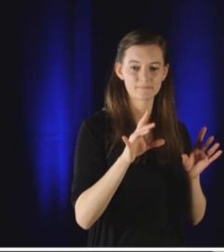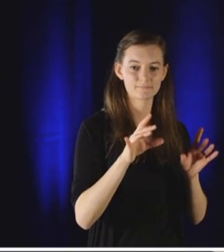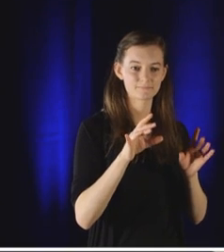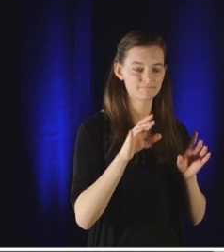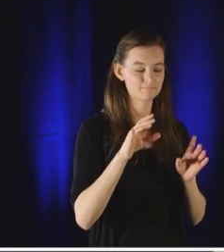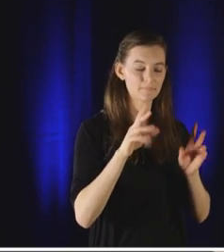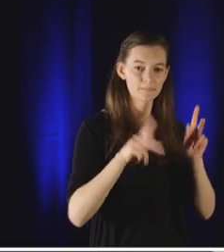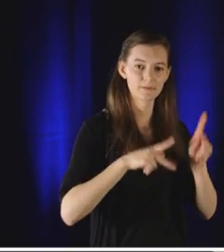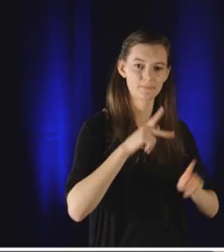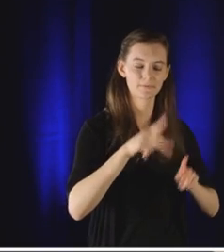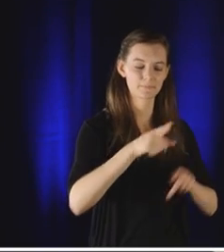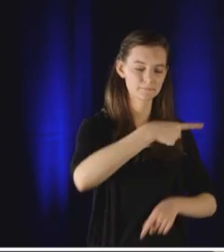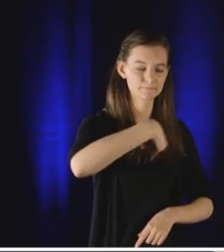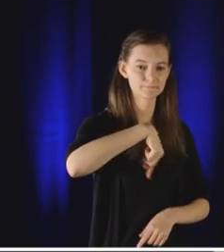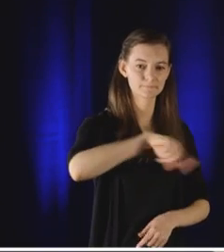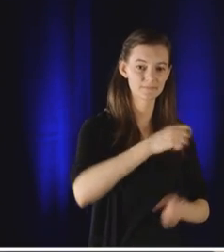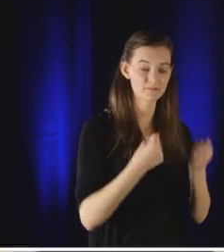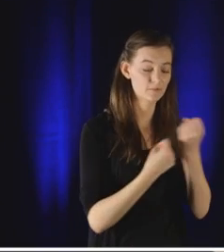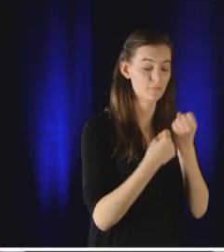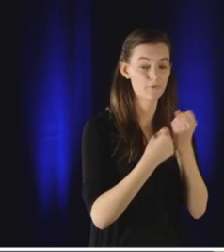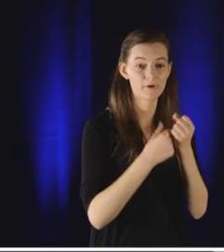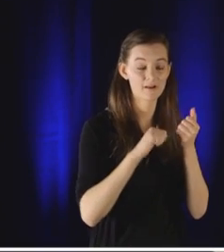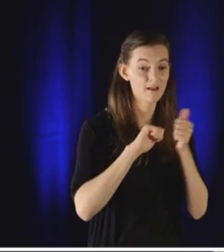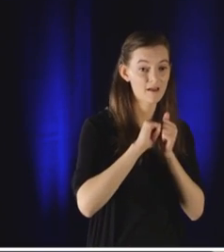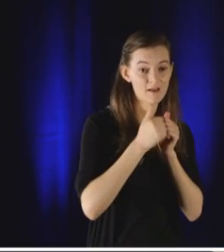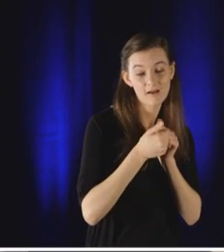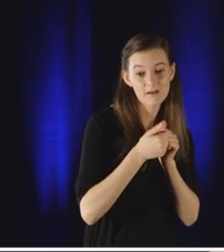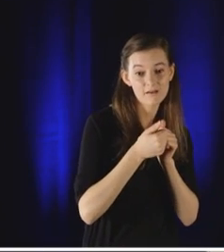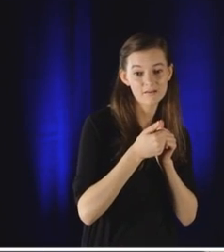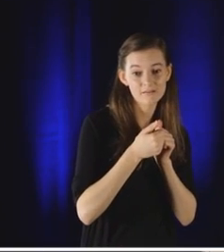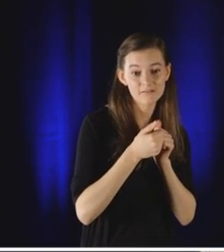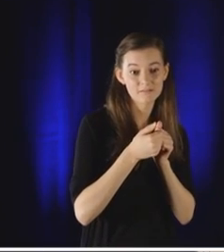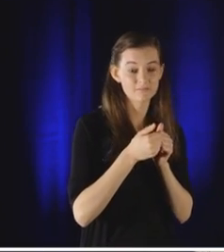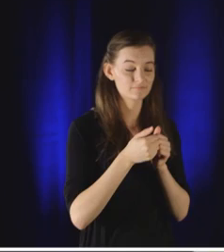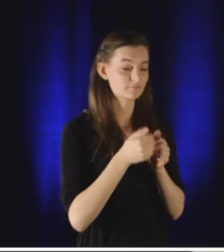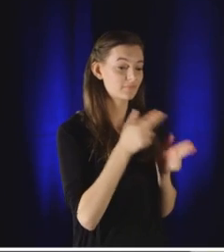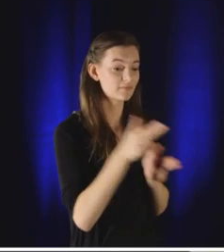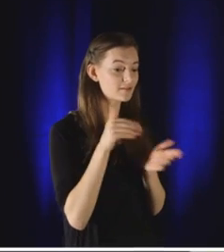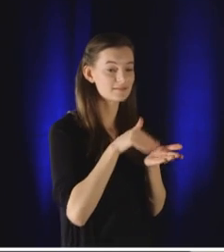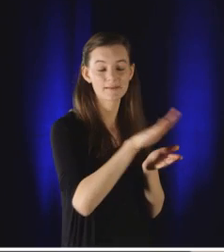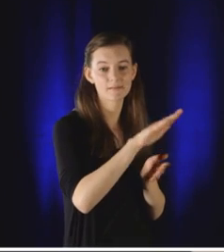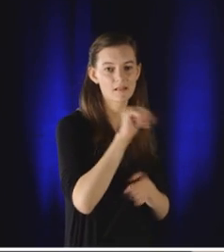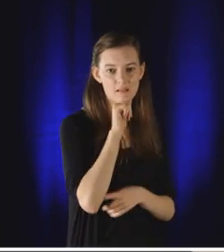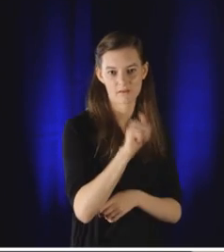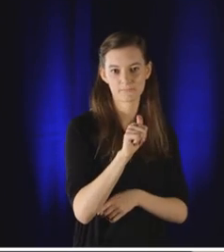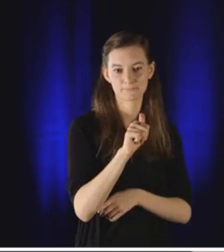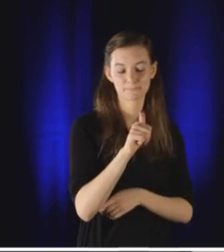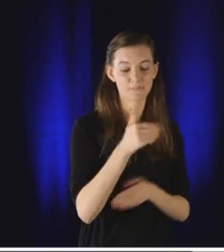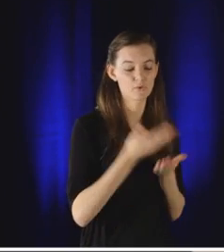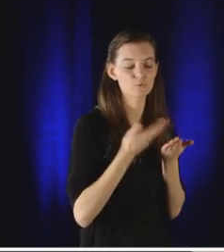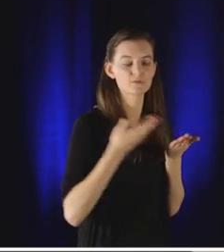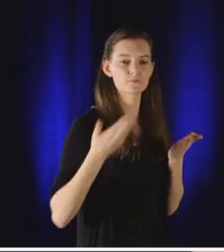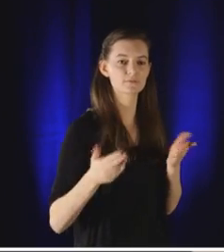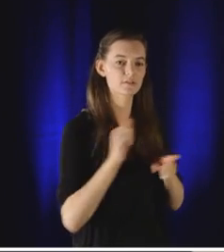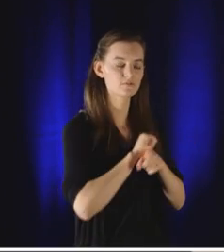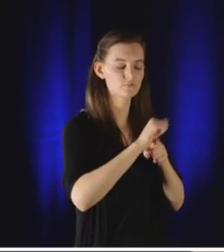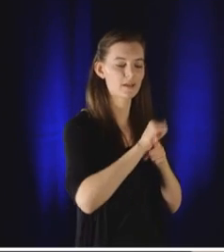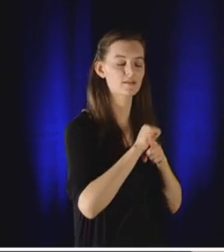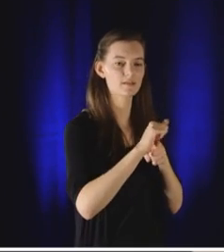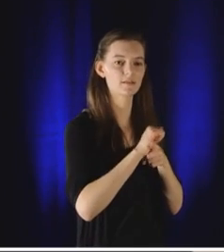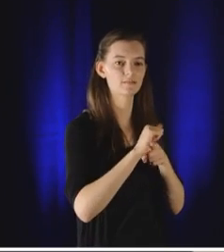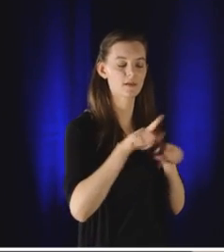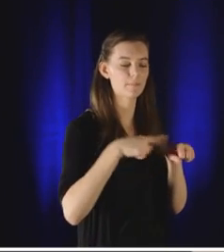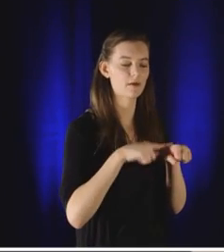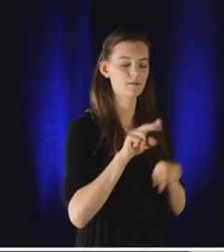in Syria and Iraq rather than dropping bombs and sending weapons? What if we sent them resources and